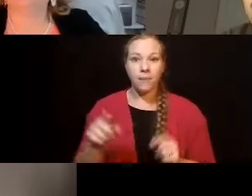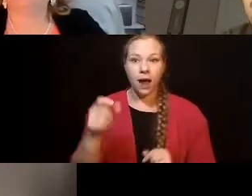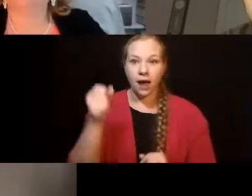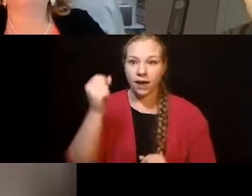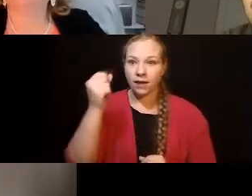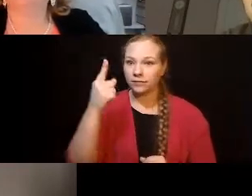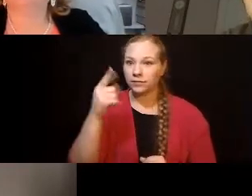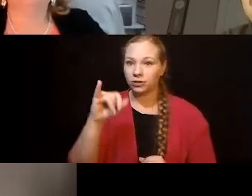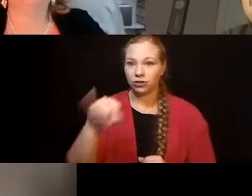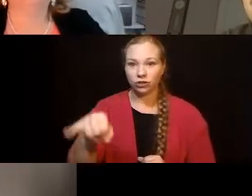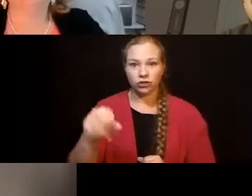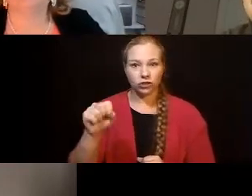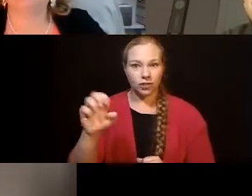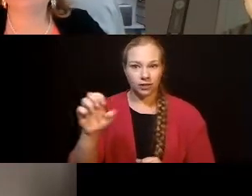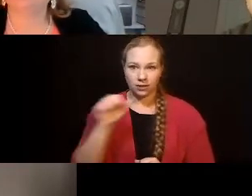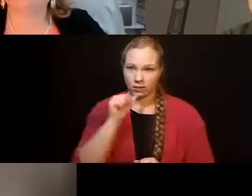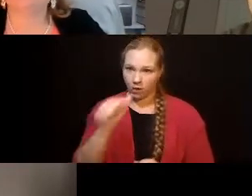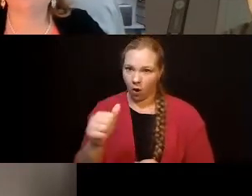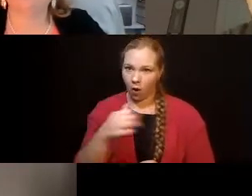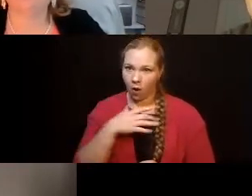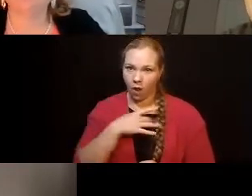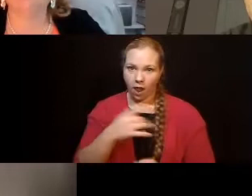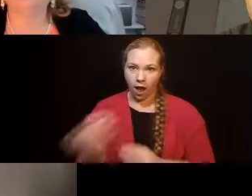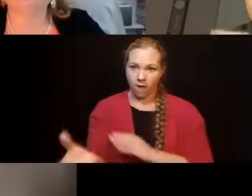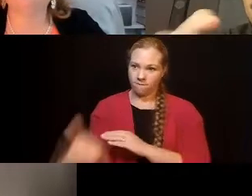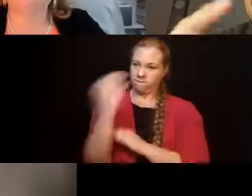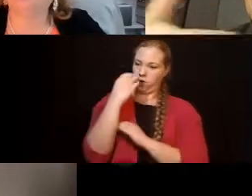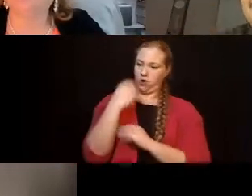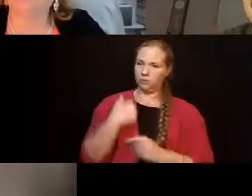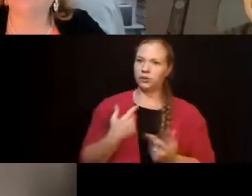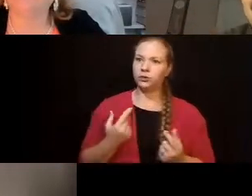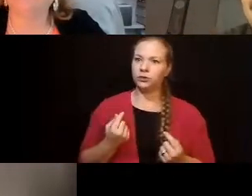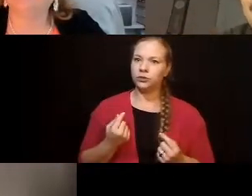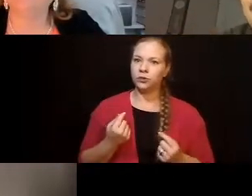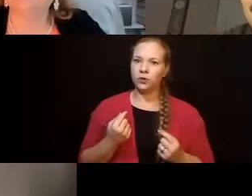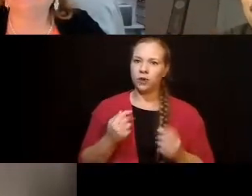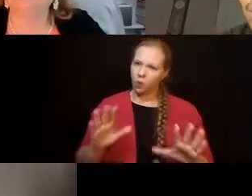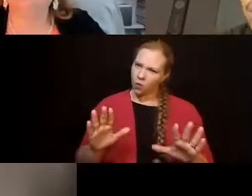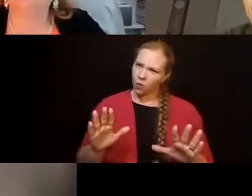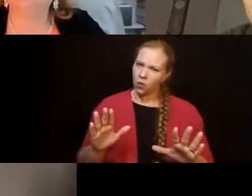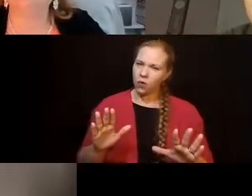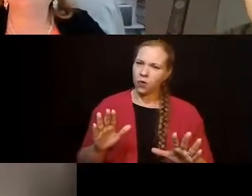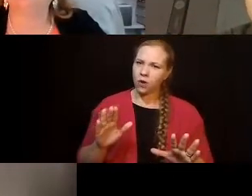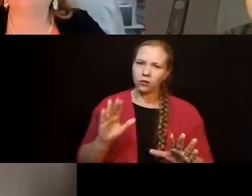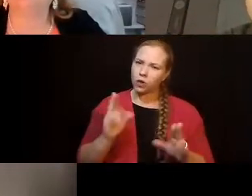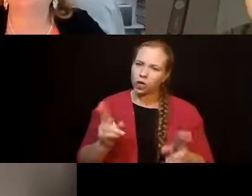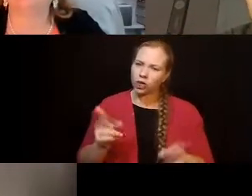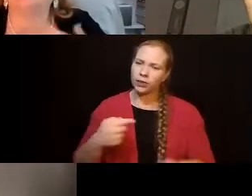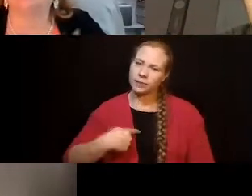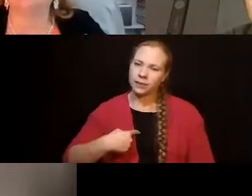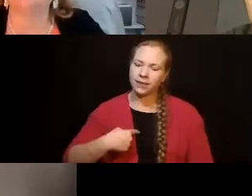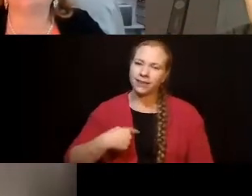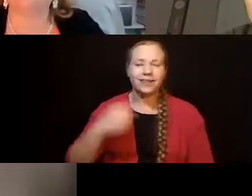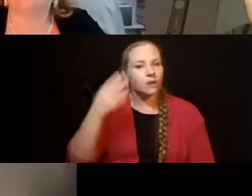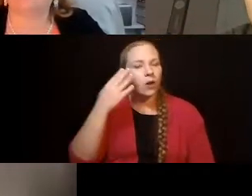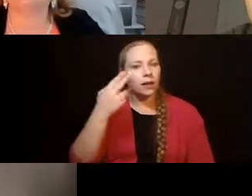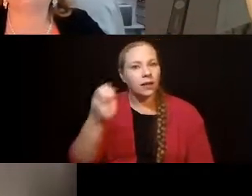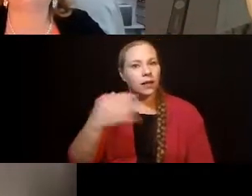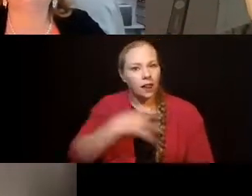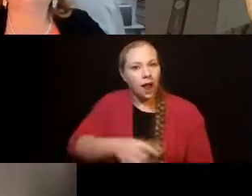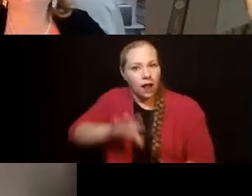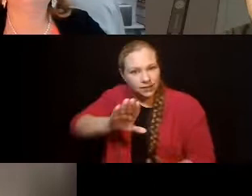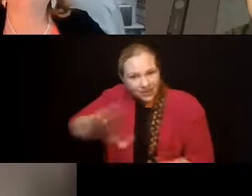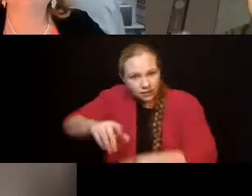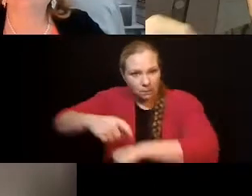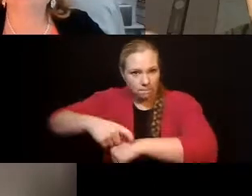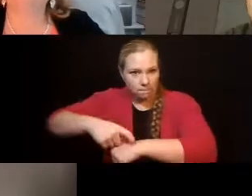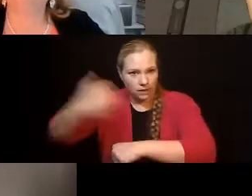what to do. He doesn't work well having to work in a hurry. He needs to be able to do something at his own pace.